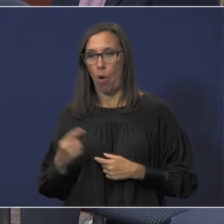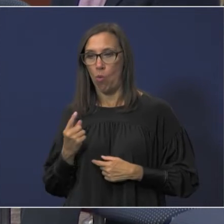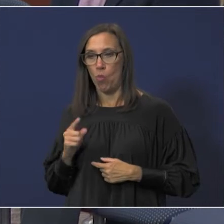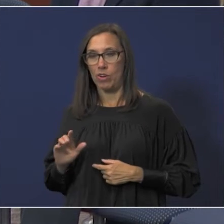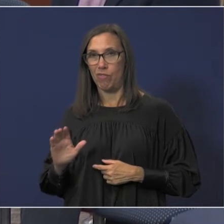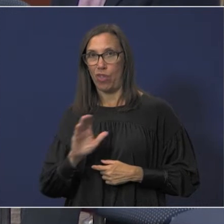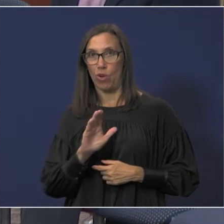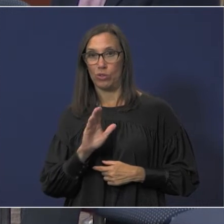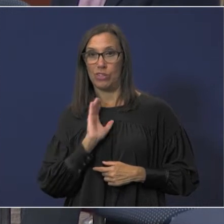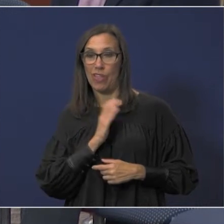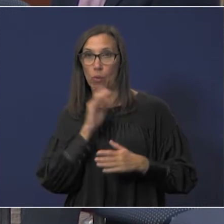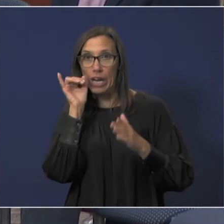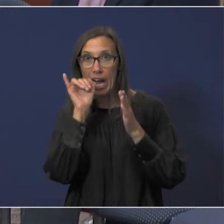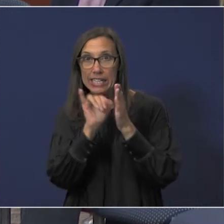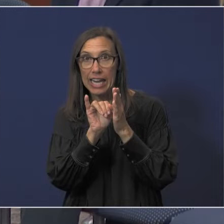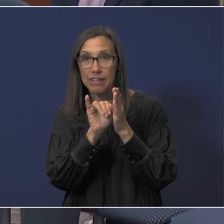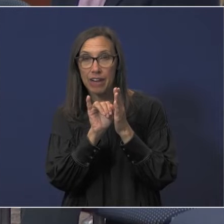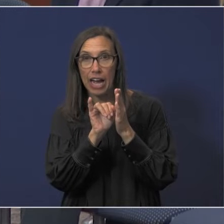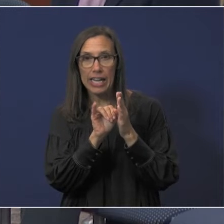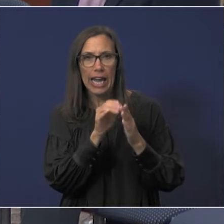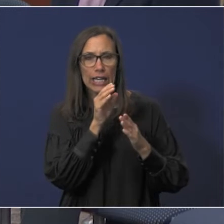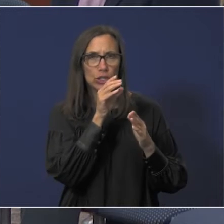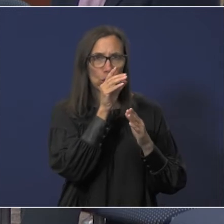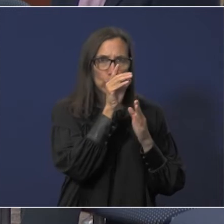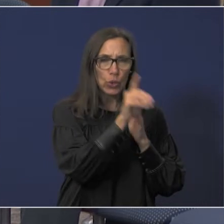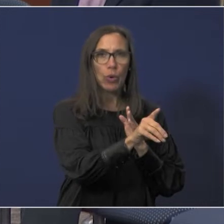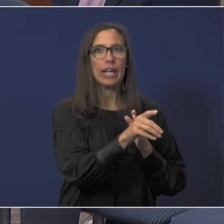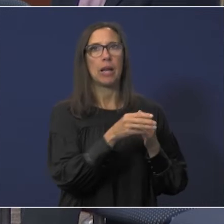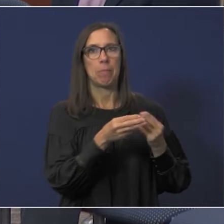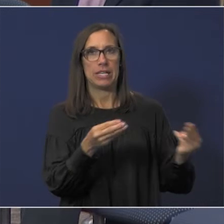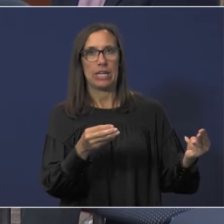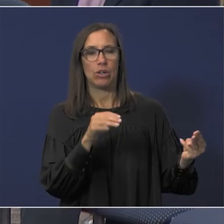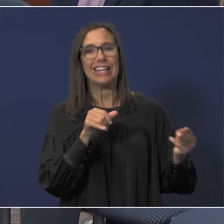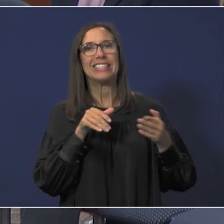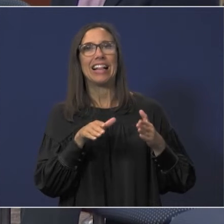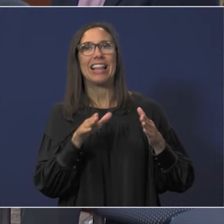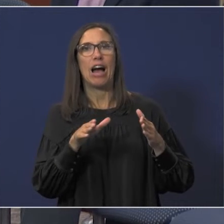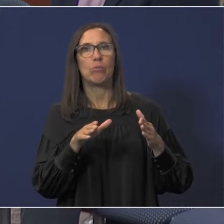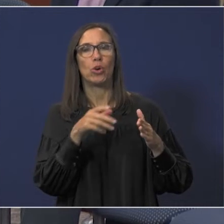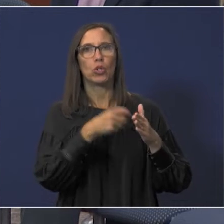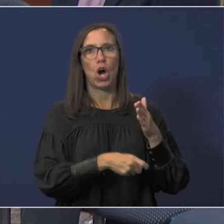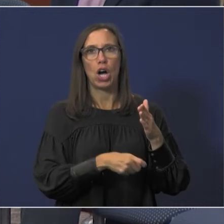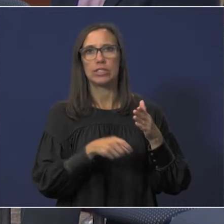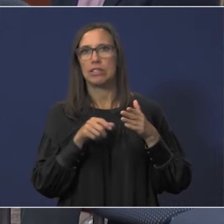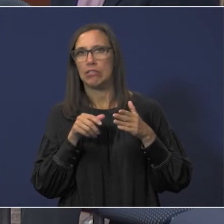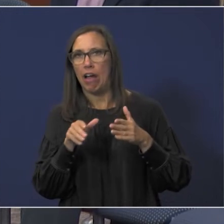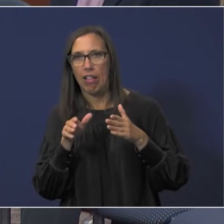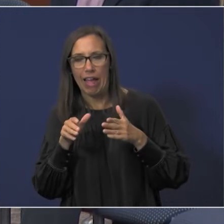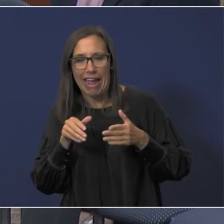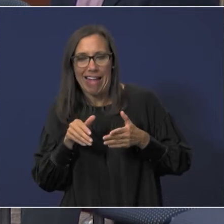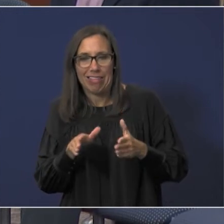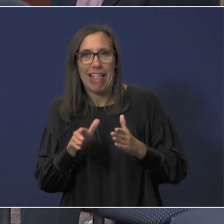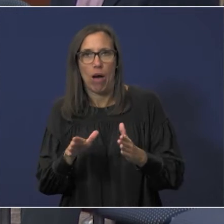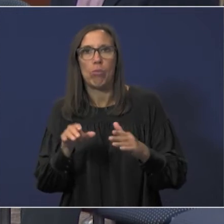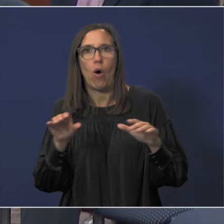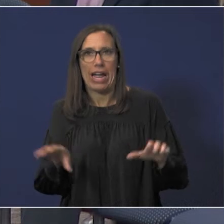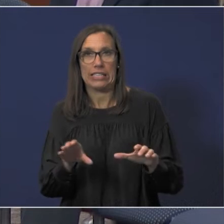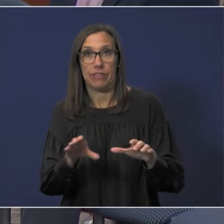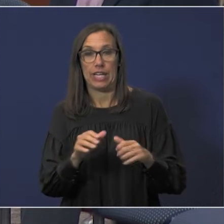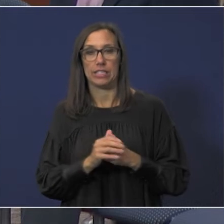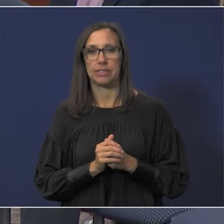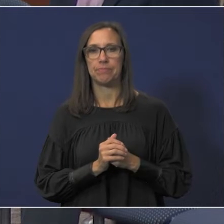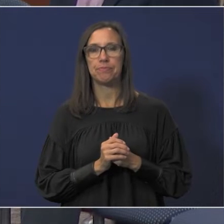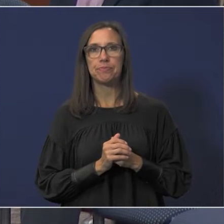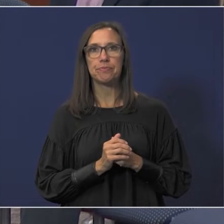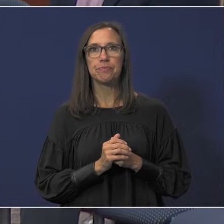that we identify as directed material is allowable cost and allowable activities so through our sampling that we perform under to meet that to